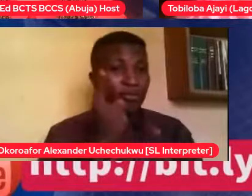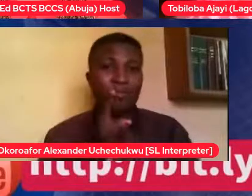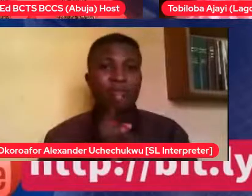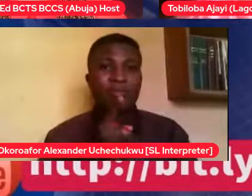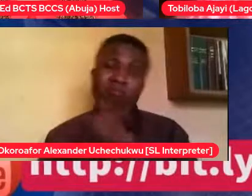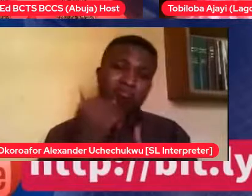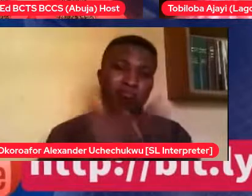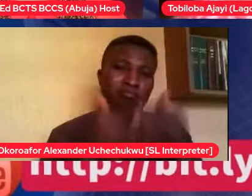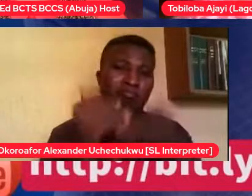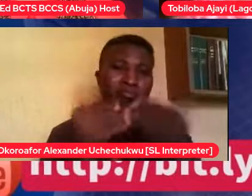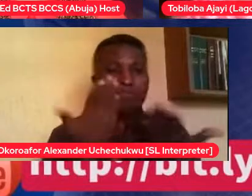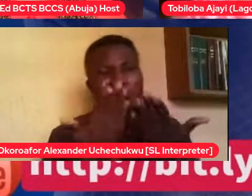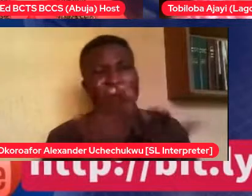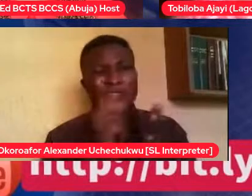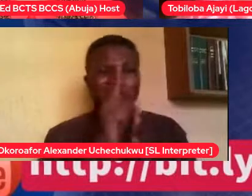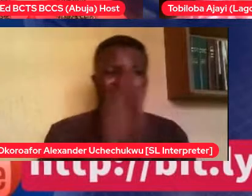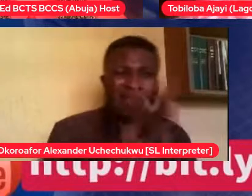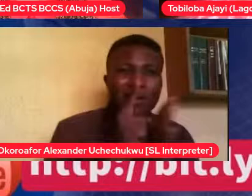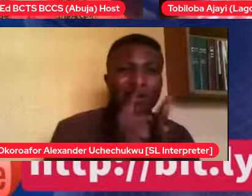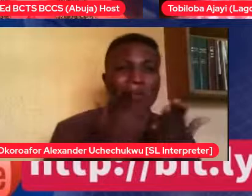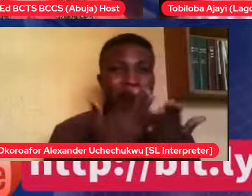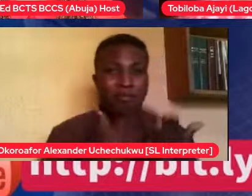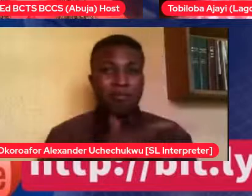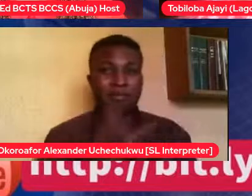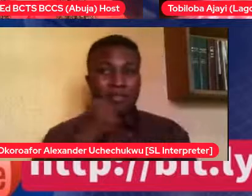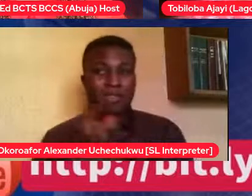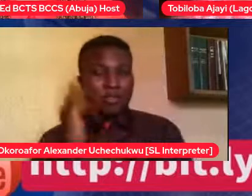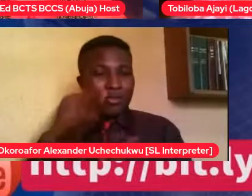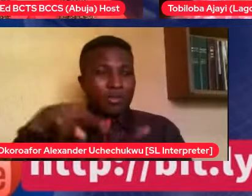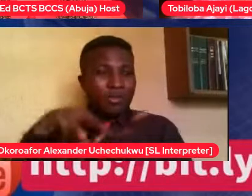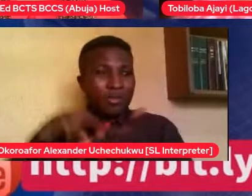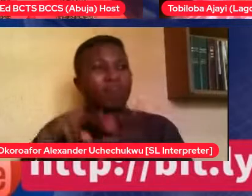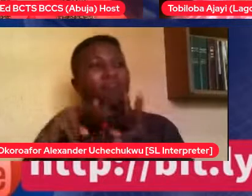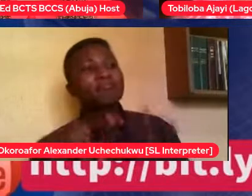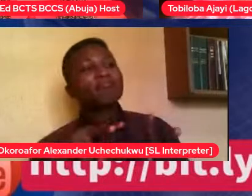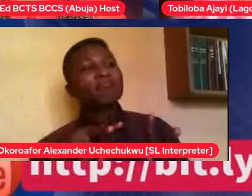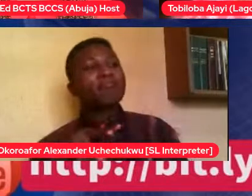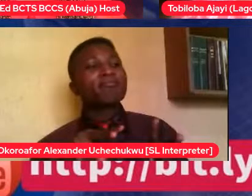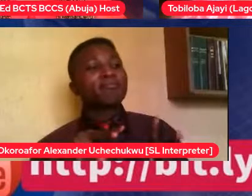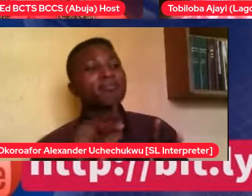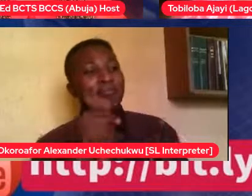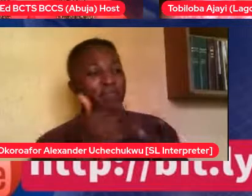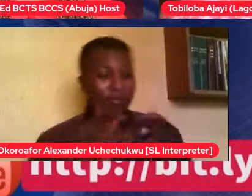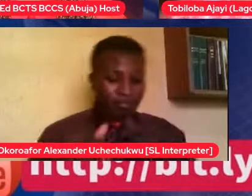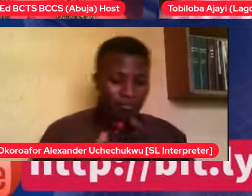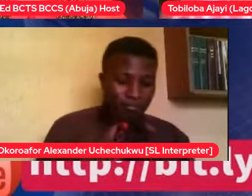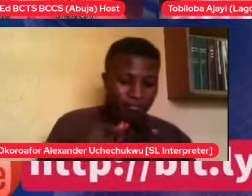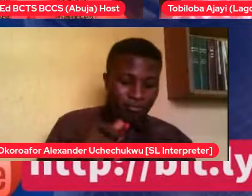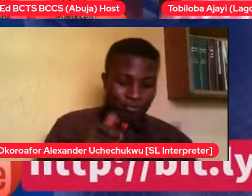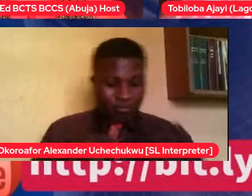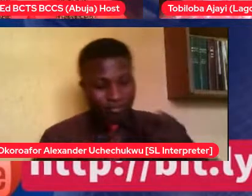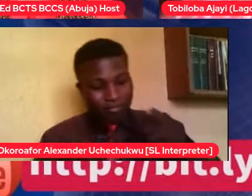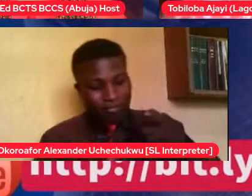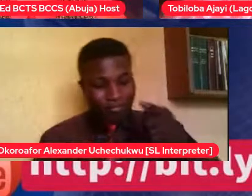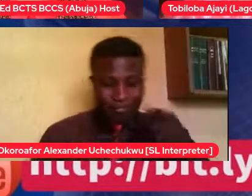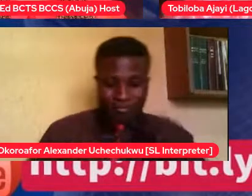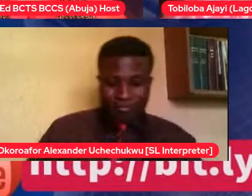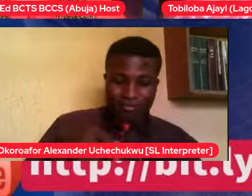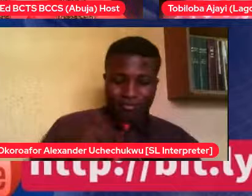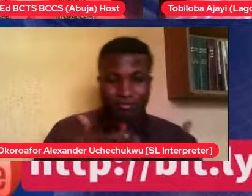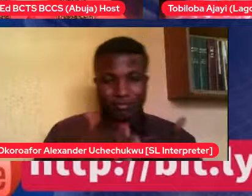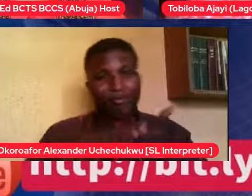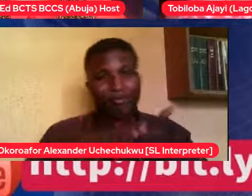waste this entire pack, we'll waste it. Well, you've got to, I mean, you've got to nail this thing, because you can't always have to disgrace yourself in public. And then, of course, by,